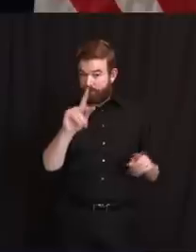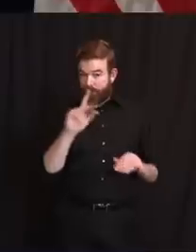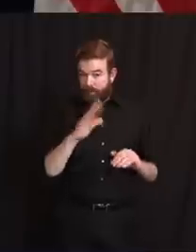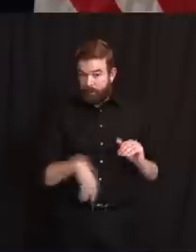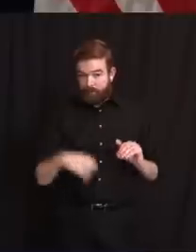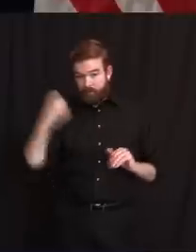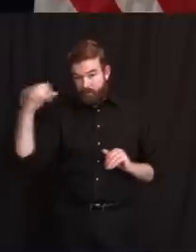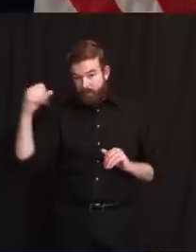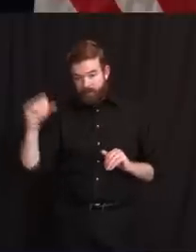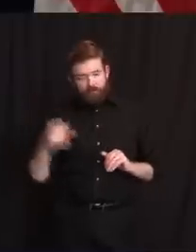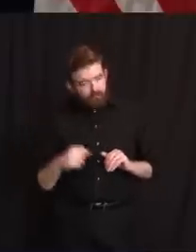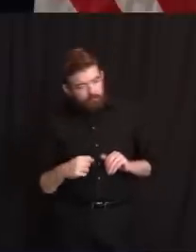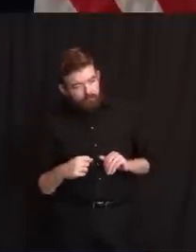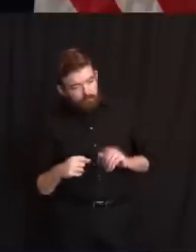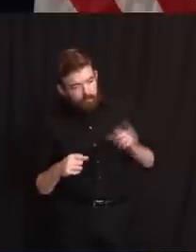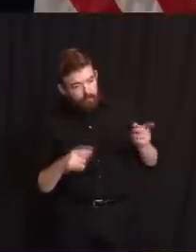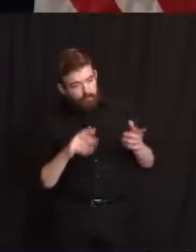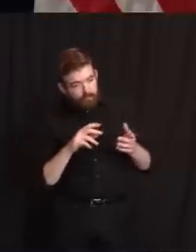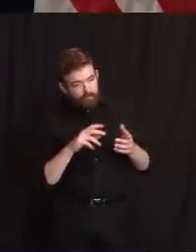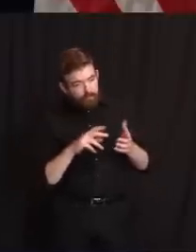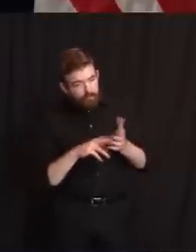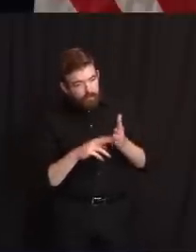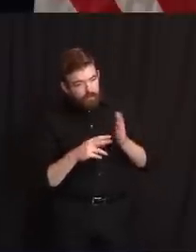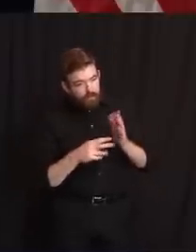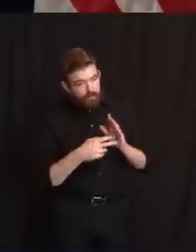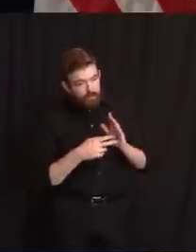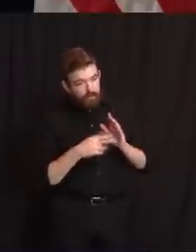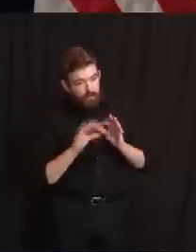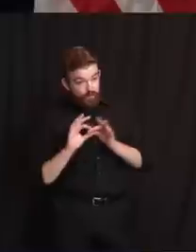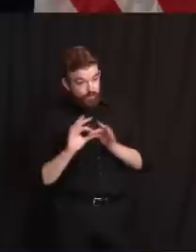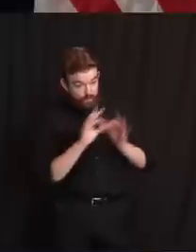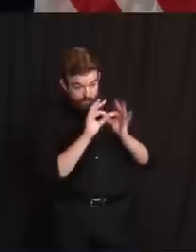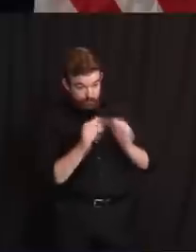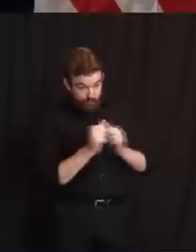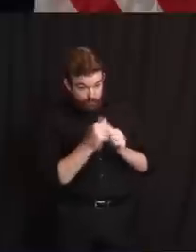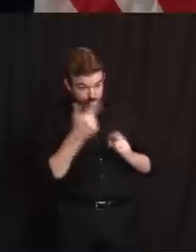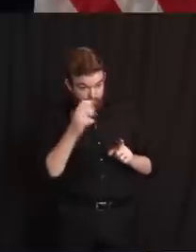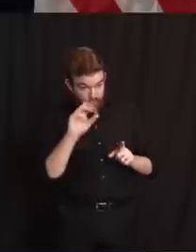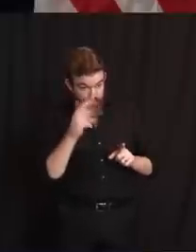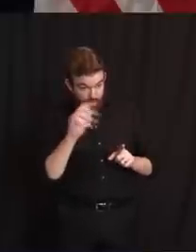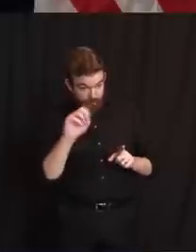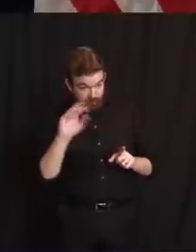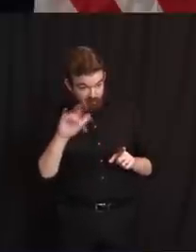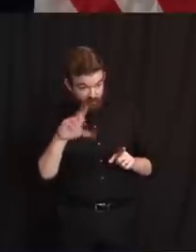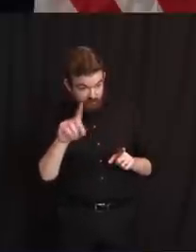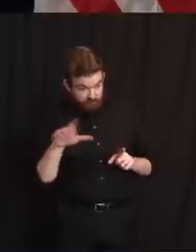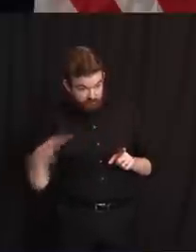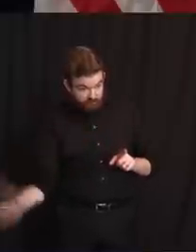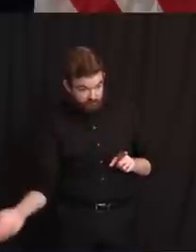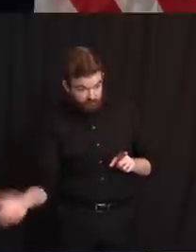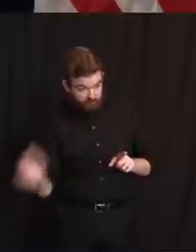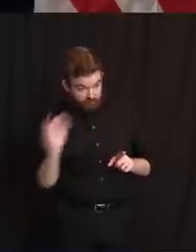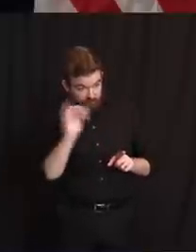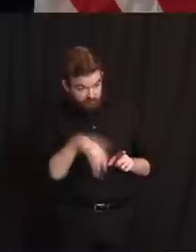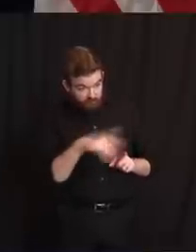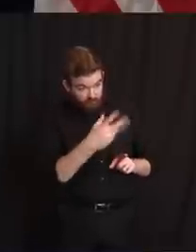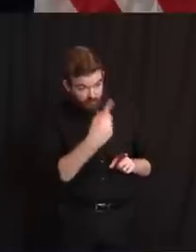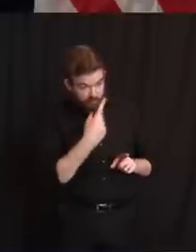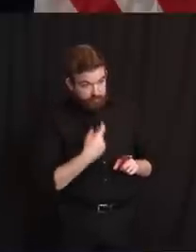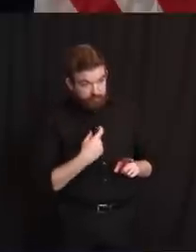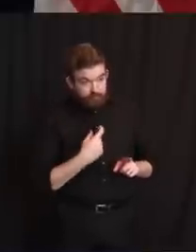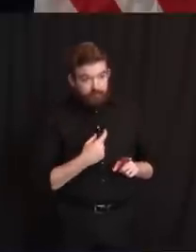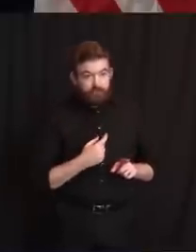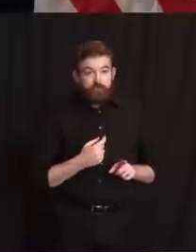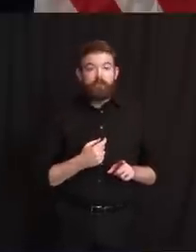of George Floyd's killing? Yes, please. where do we find unity? I think in New Jersey right now with, with a few